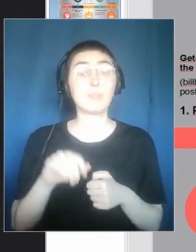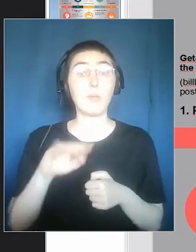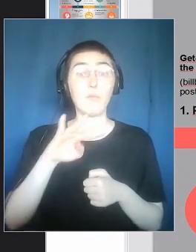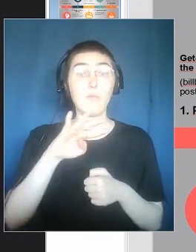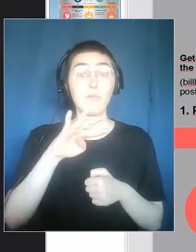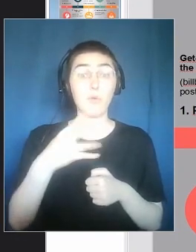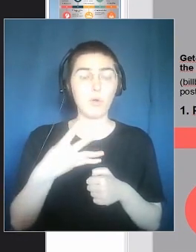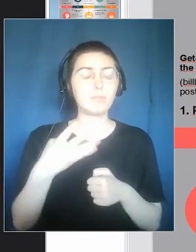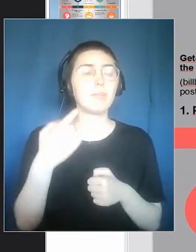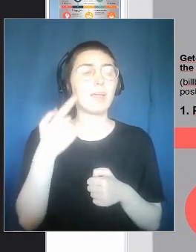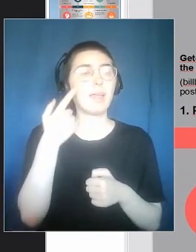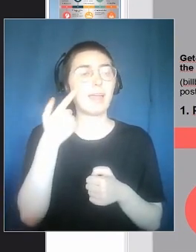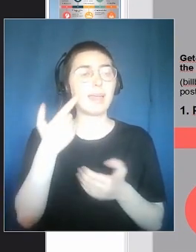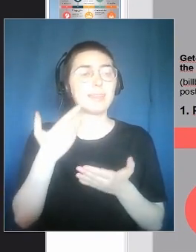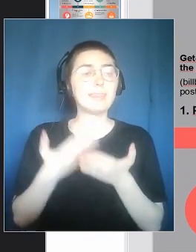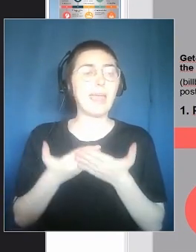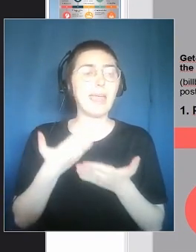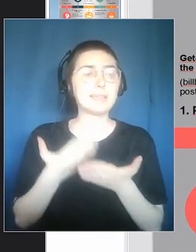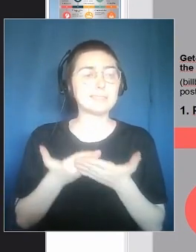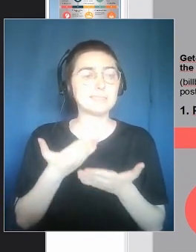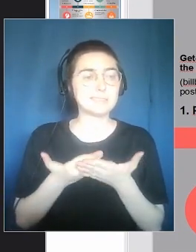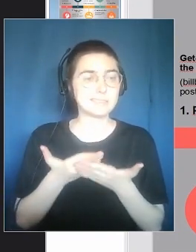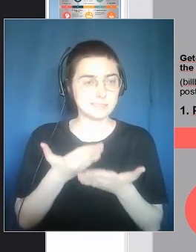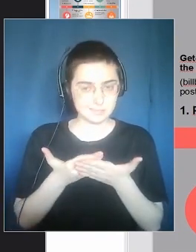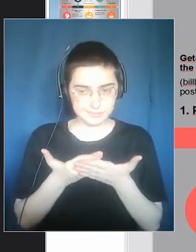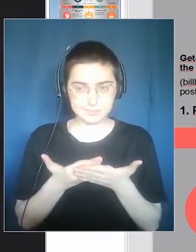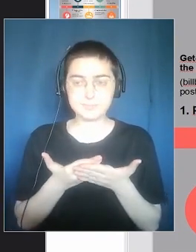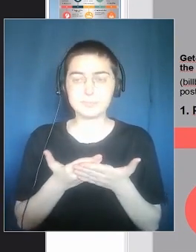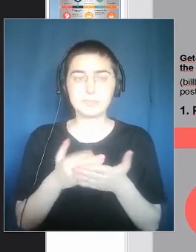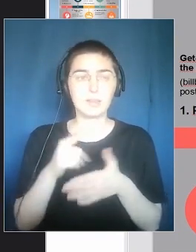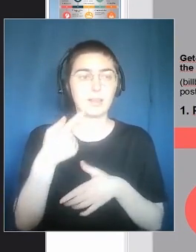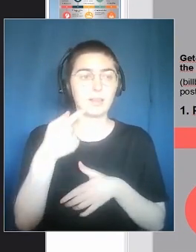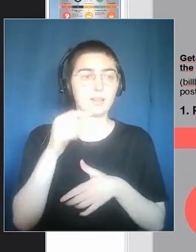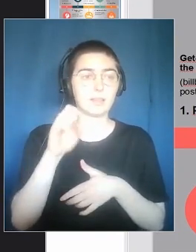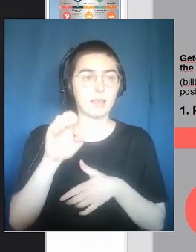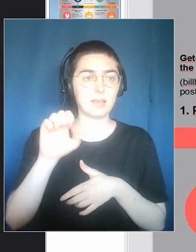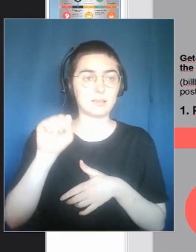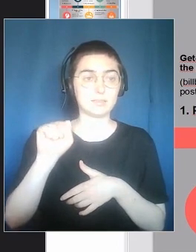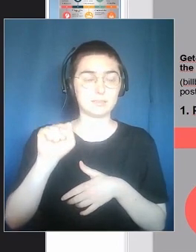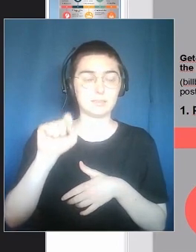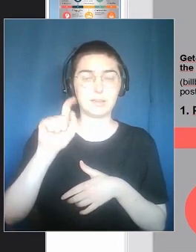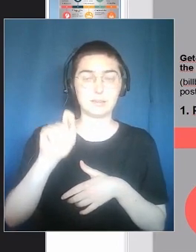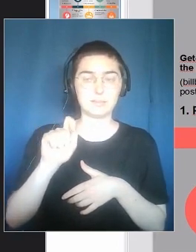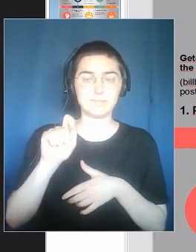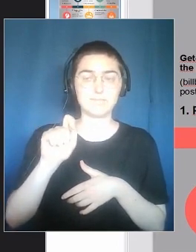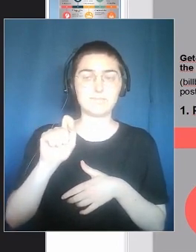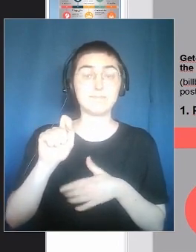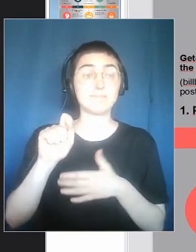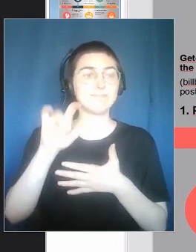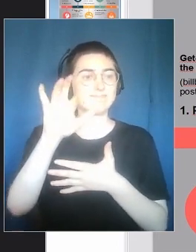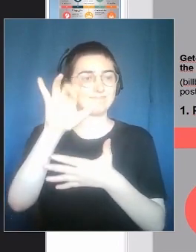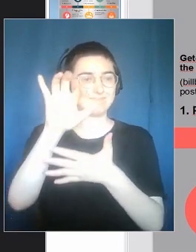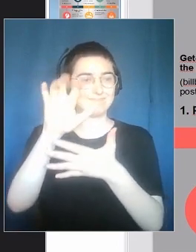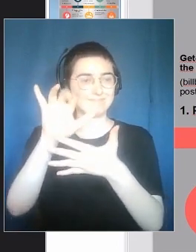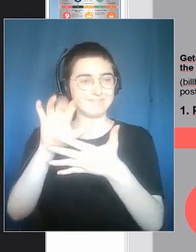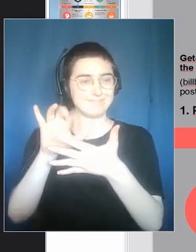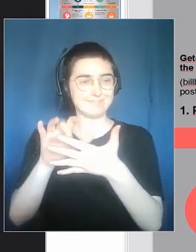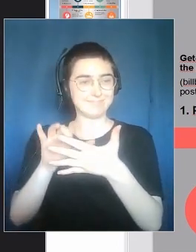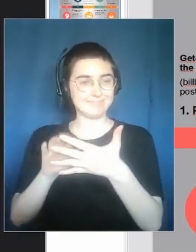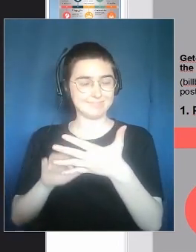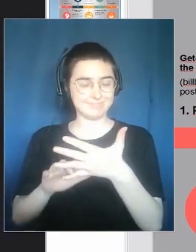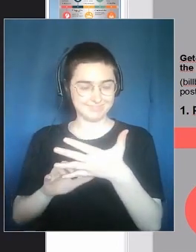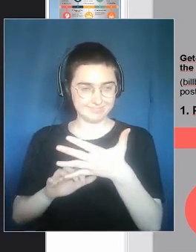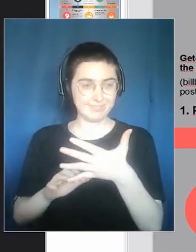Then there is the on-field test. This is quite diversified. At the end, we